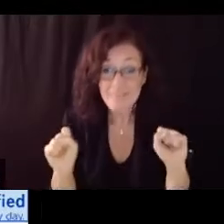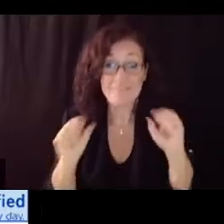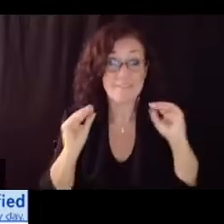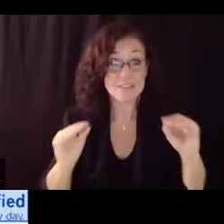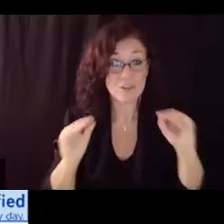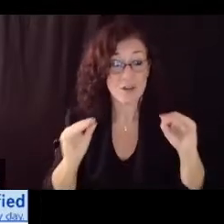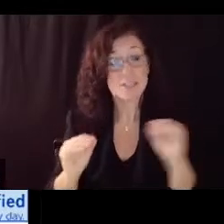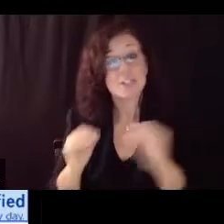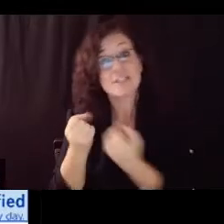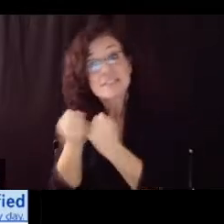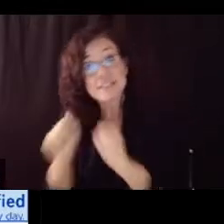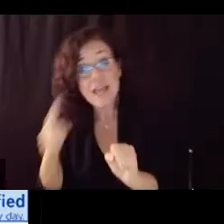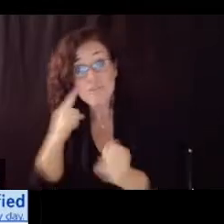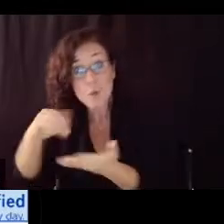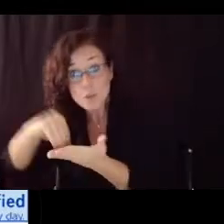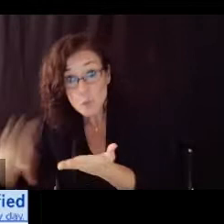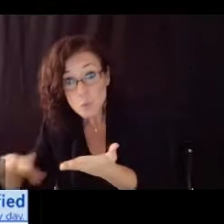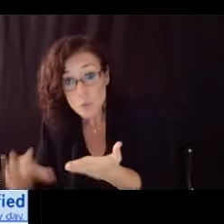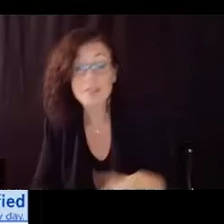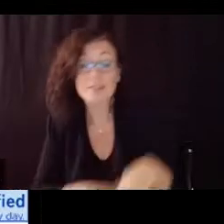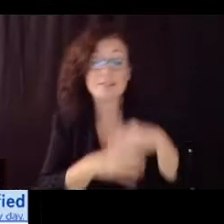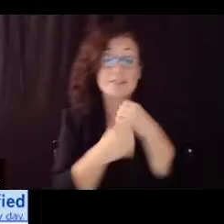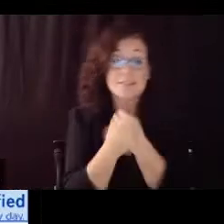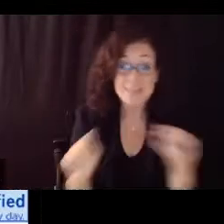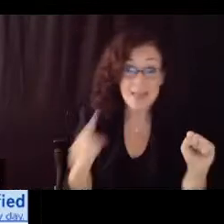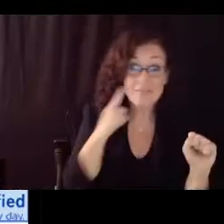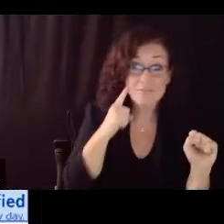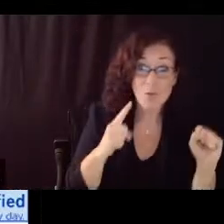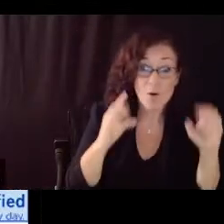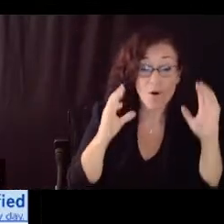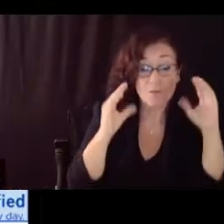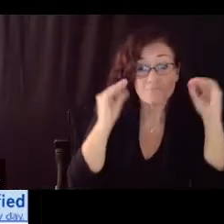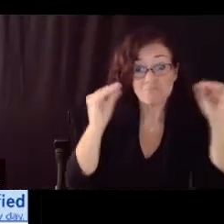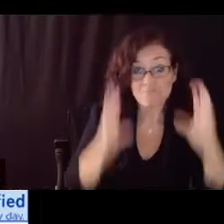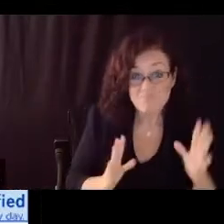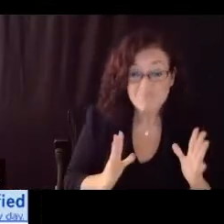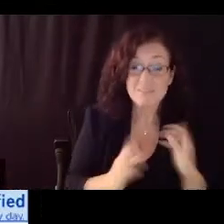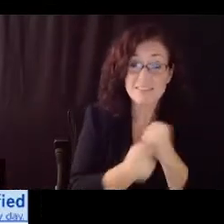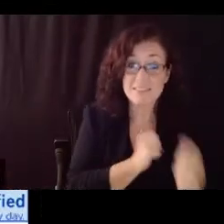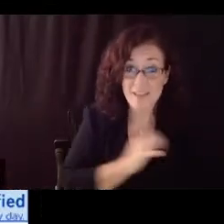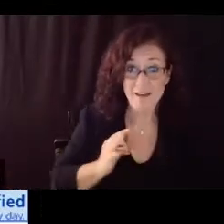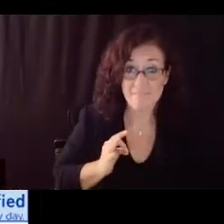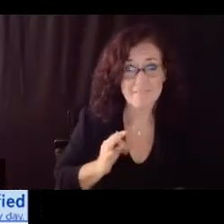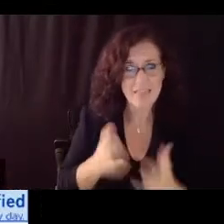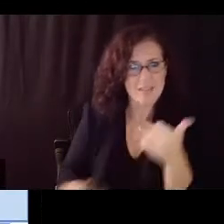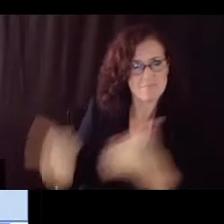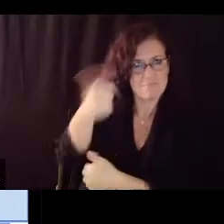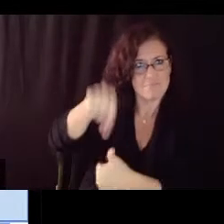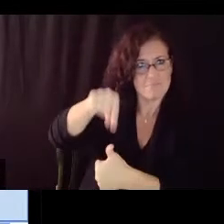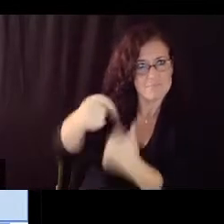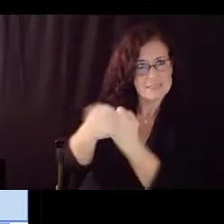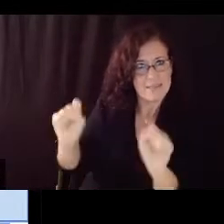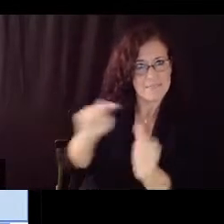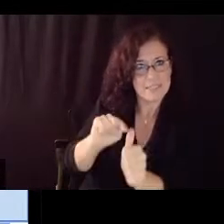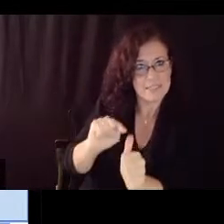safe for staff we want everyone's safety to be of great concern next slide please